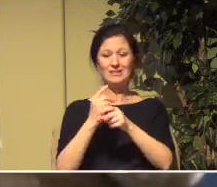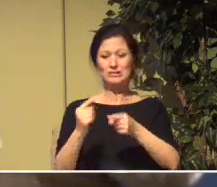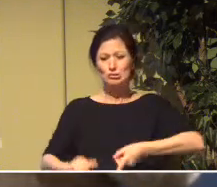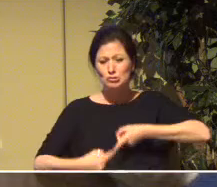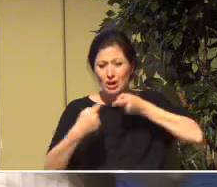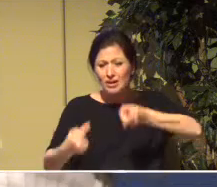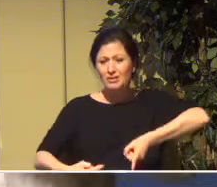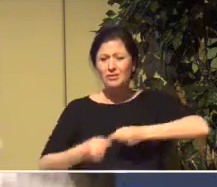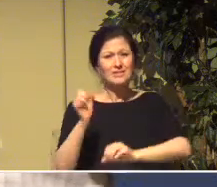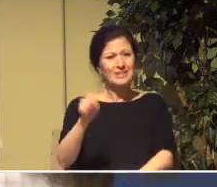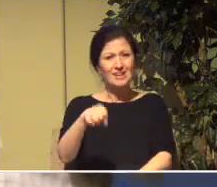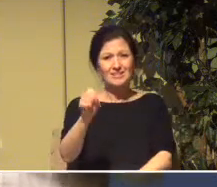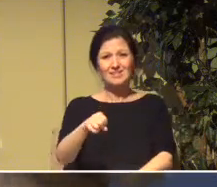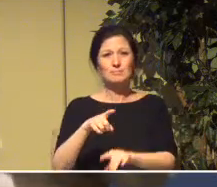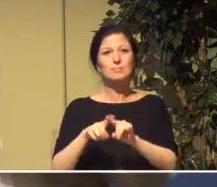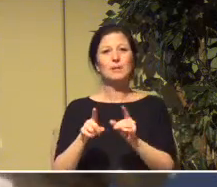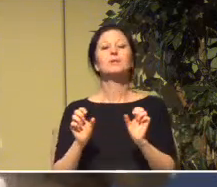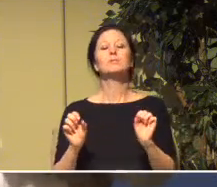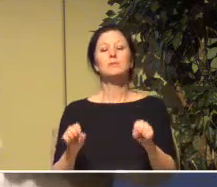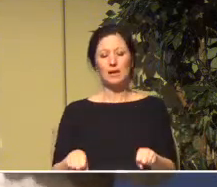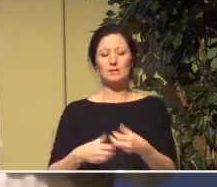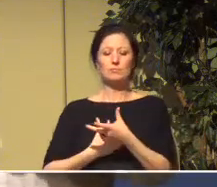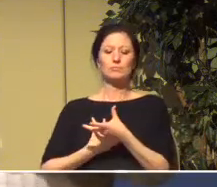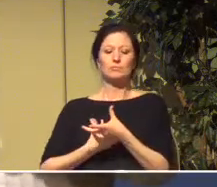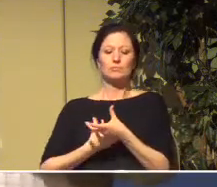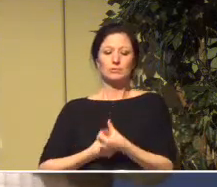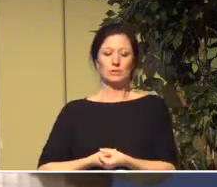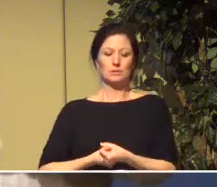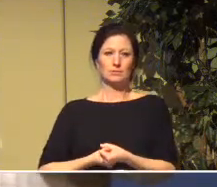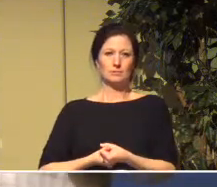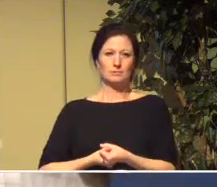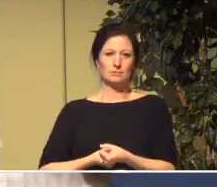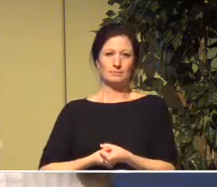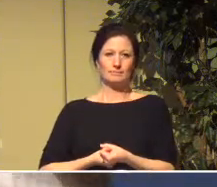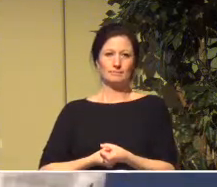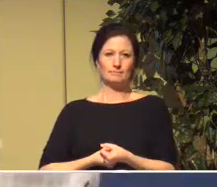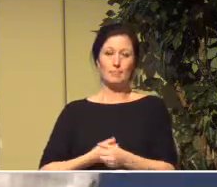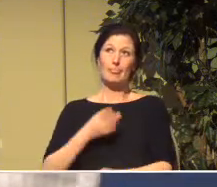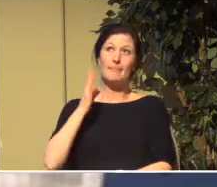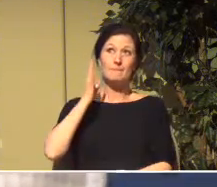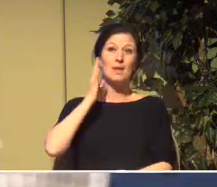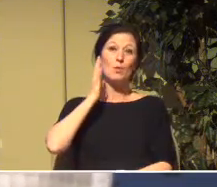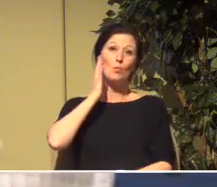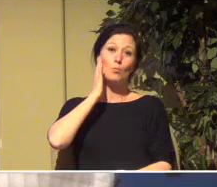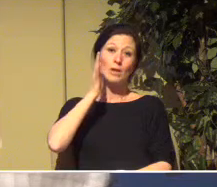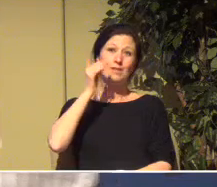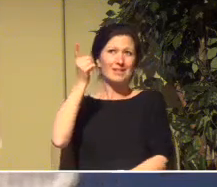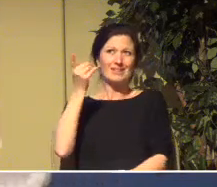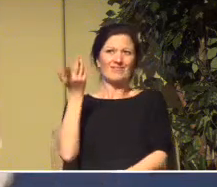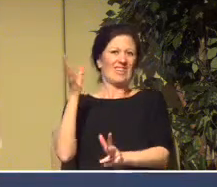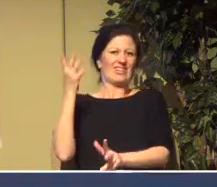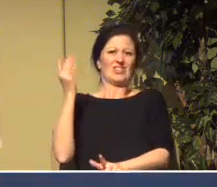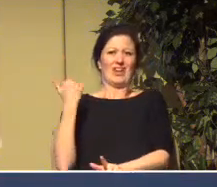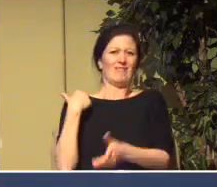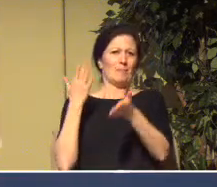trust that he will release you when it's time, in fact, he's already made plans for that,